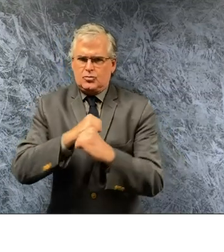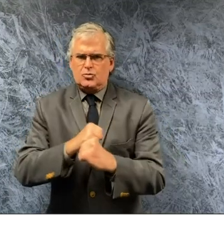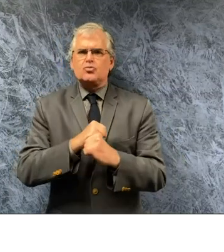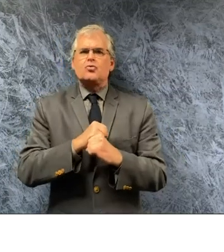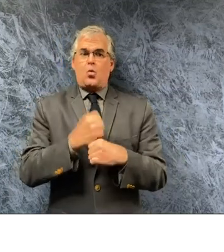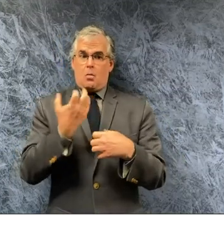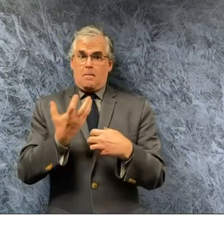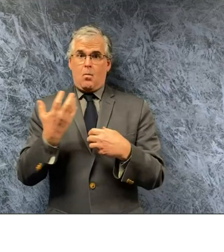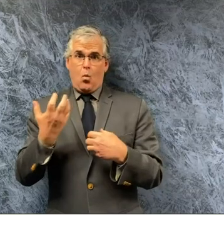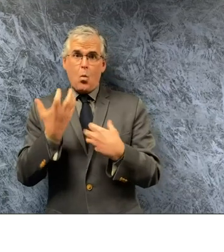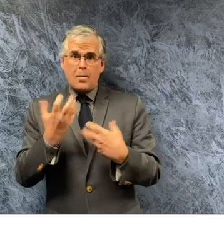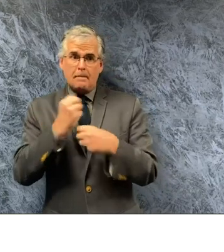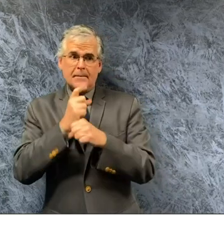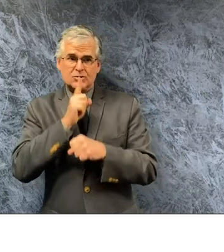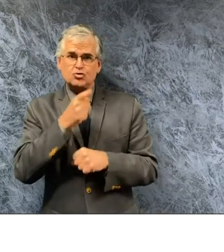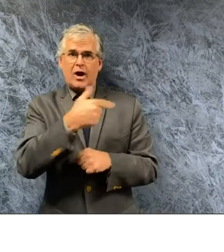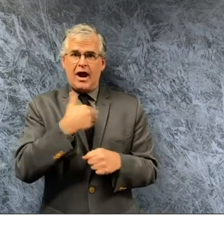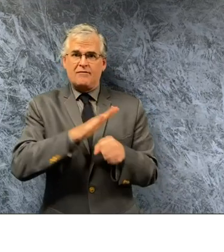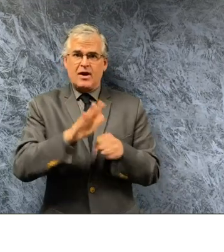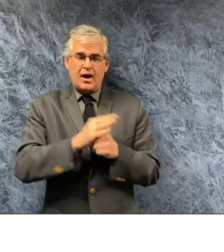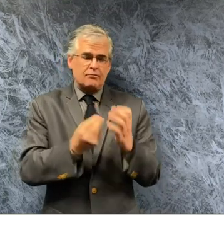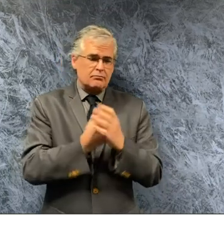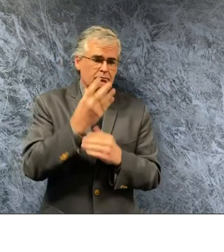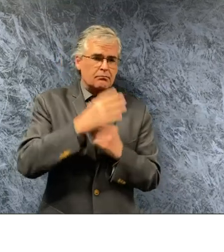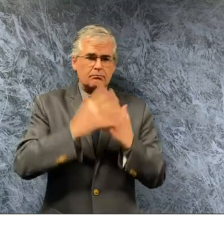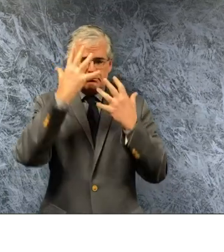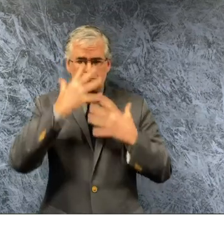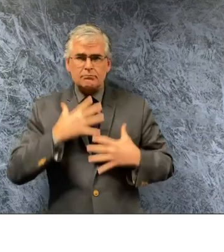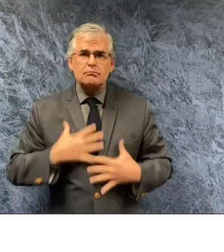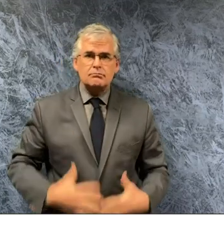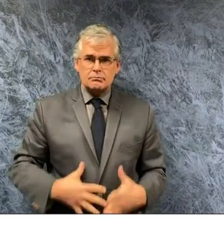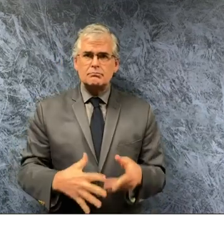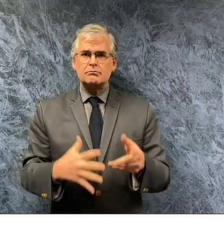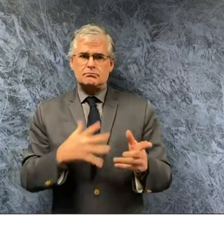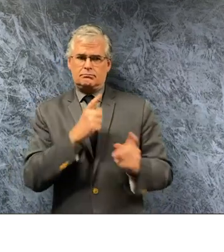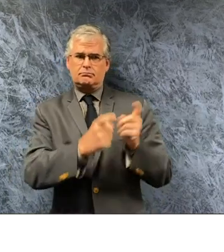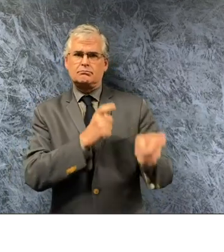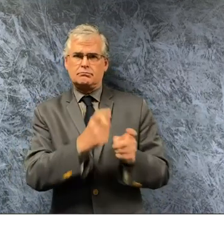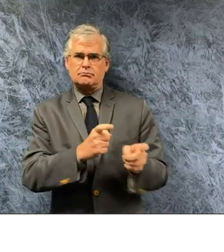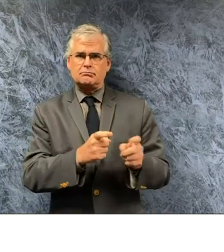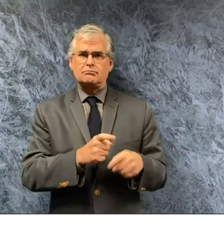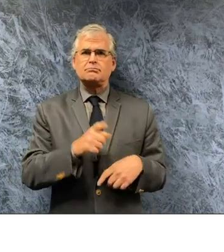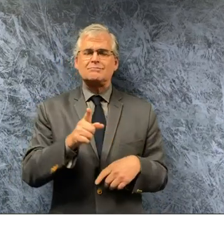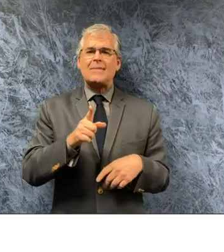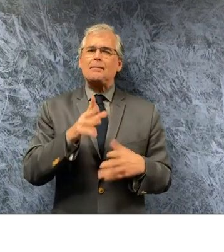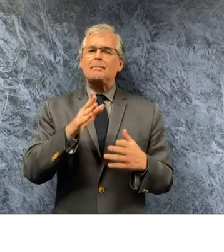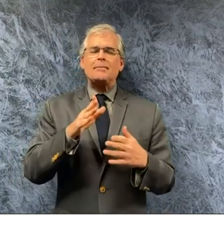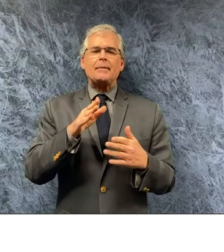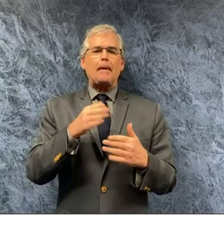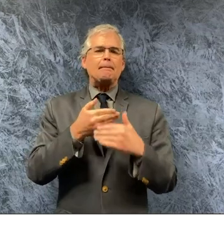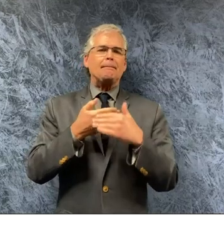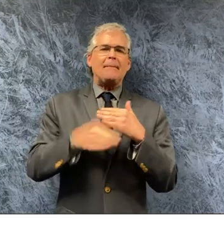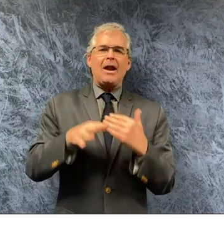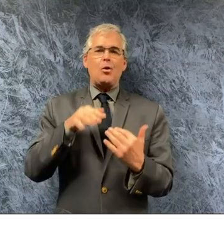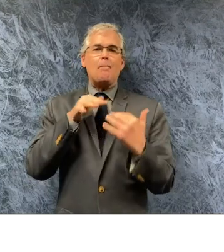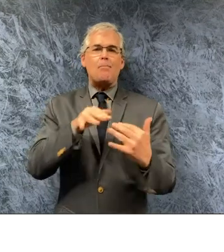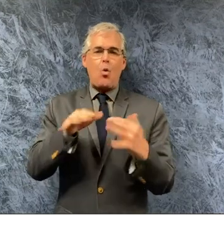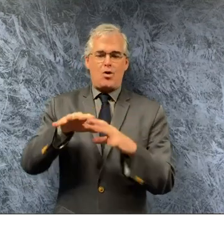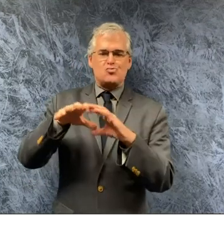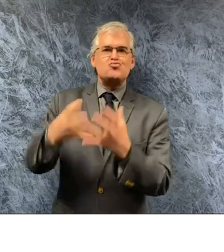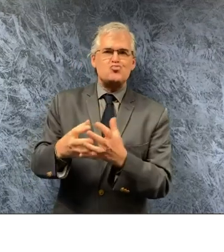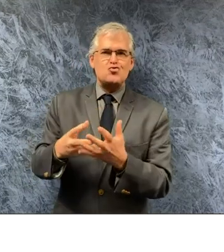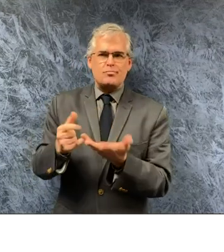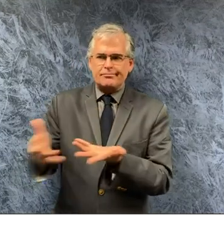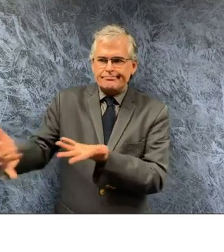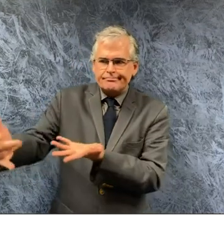our health care workers uh the battle born uh group is just absolutely incredible that we've got over 400 people have already applied